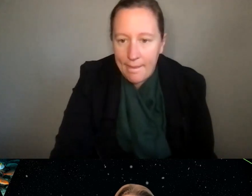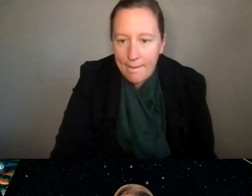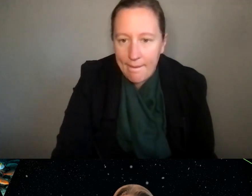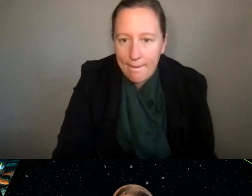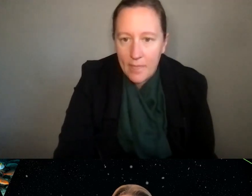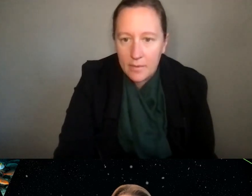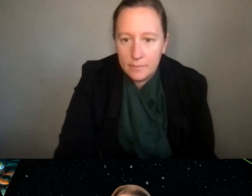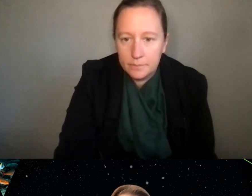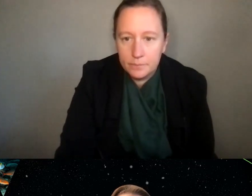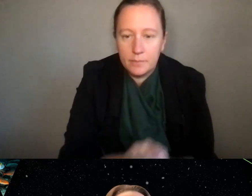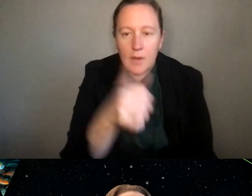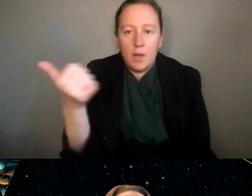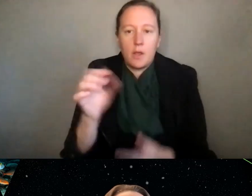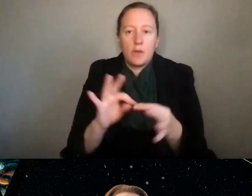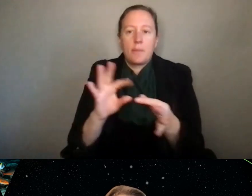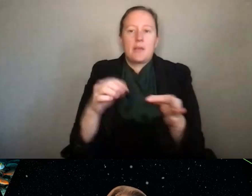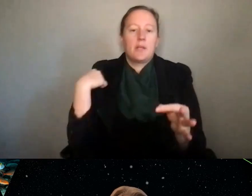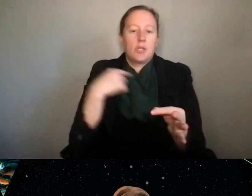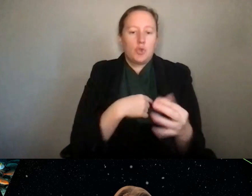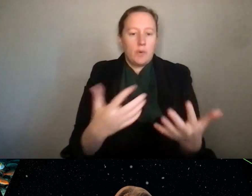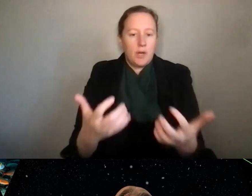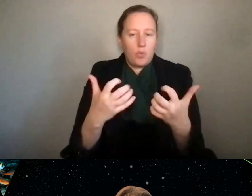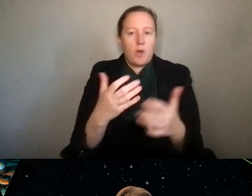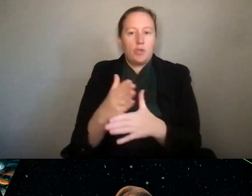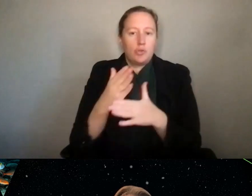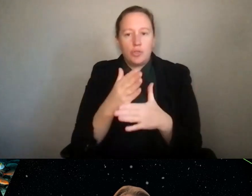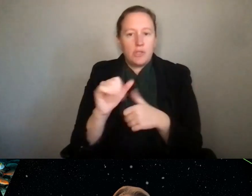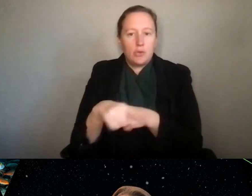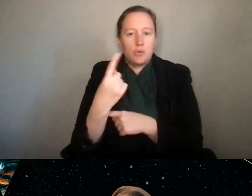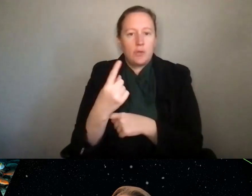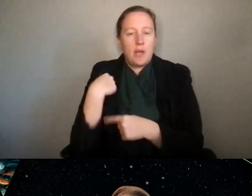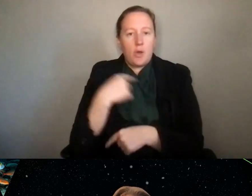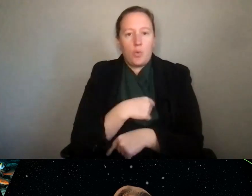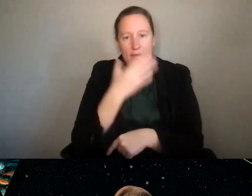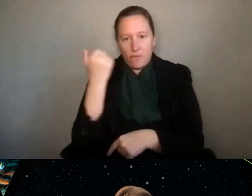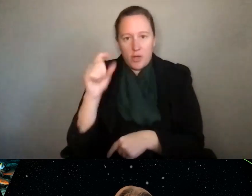Lena, any other messages that we wanted to convey today that we've left out?